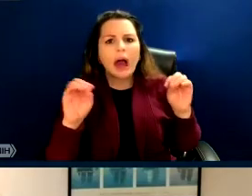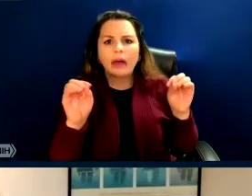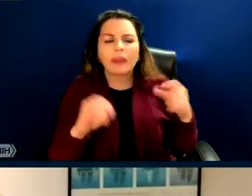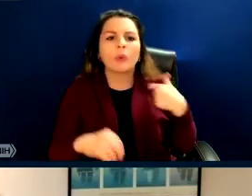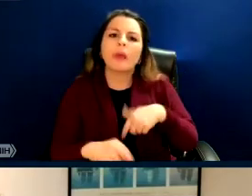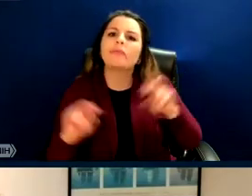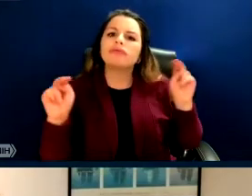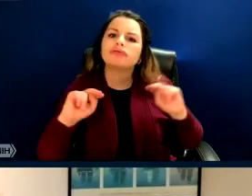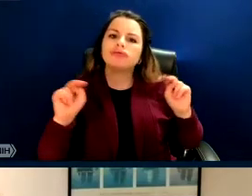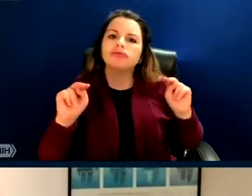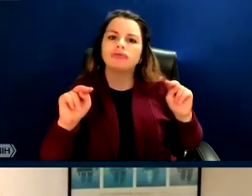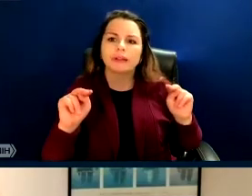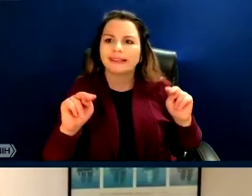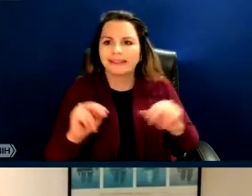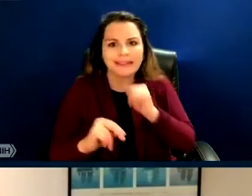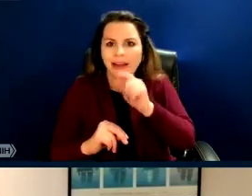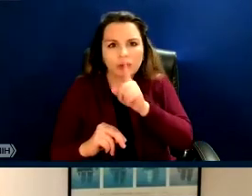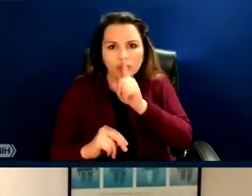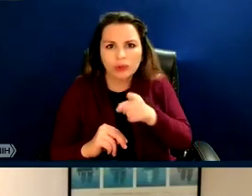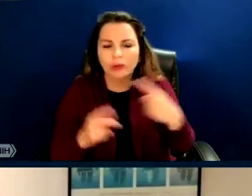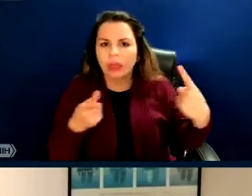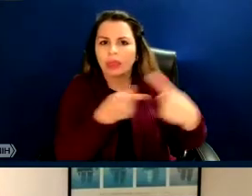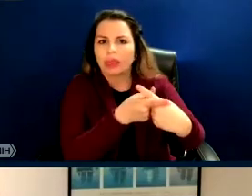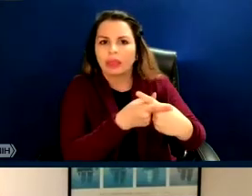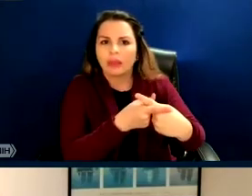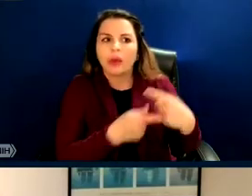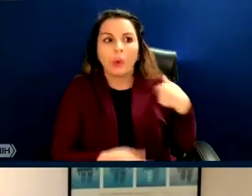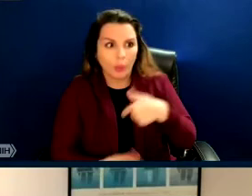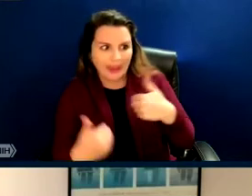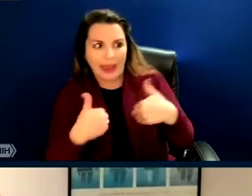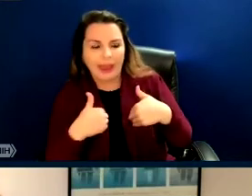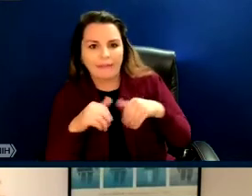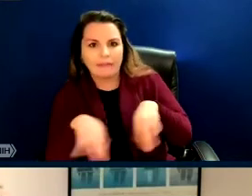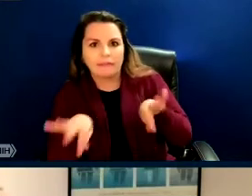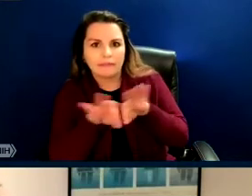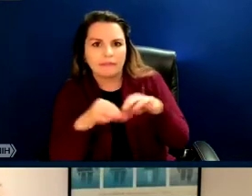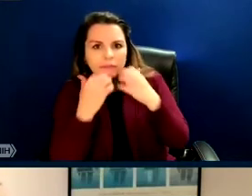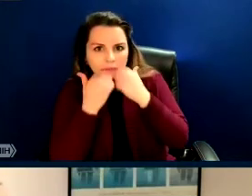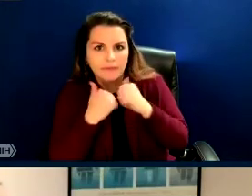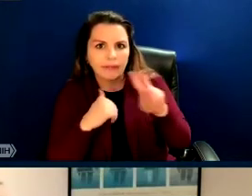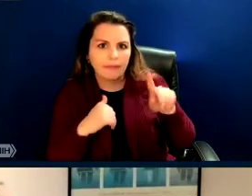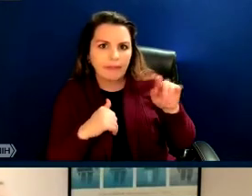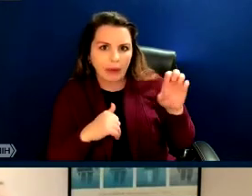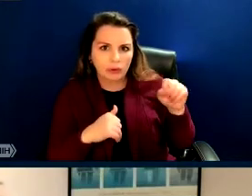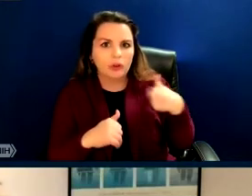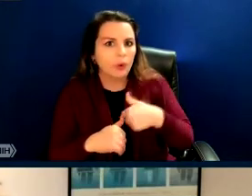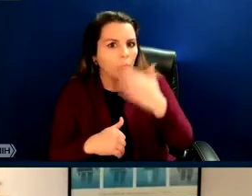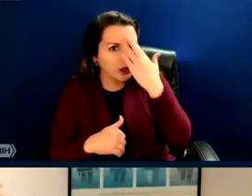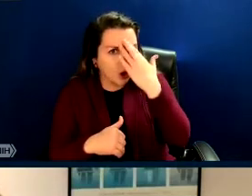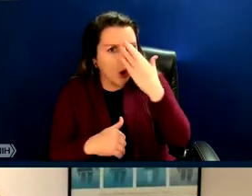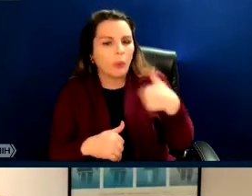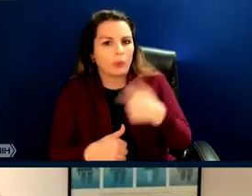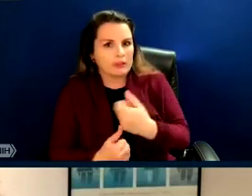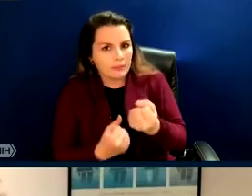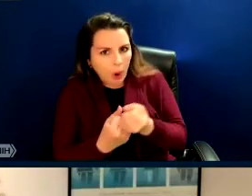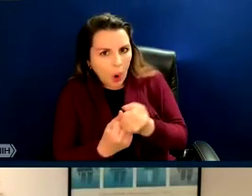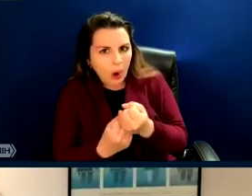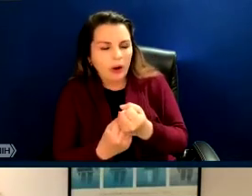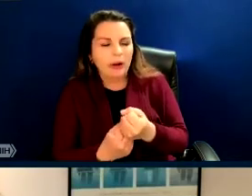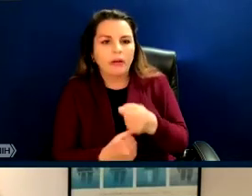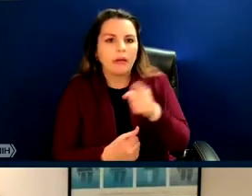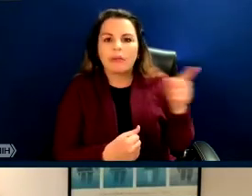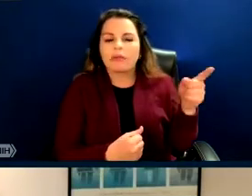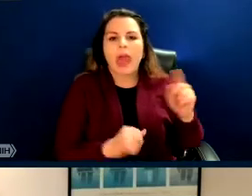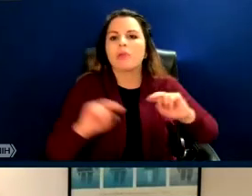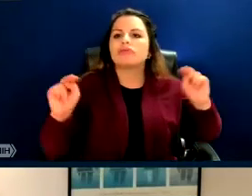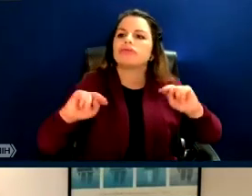so that is a fundamental tension that we have values, we know what those values are, we advocate for those values, versus